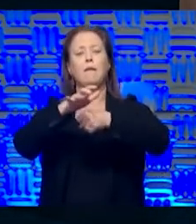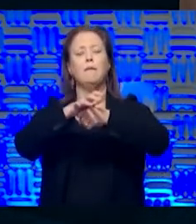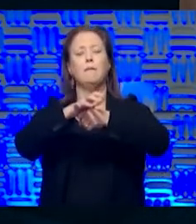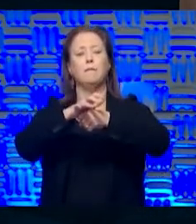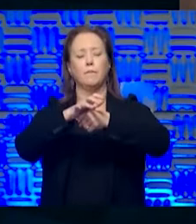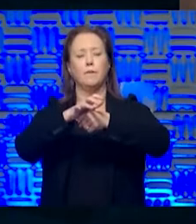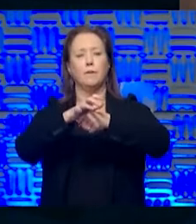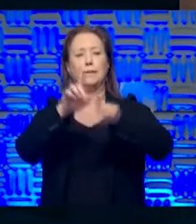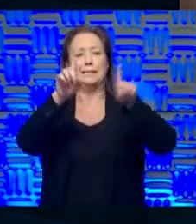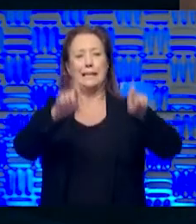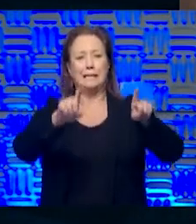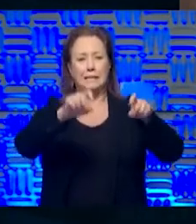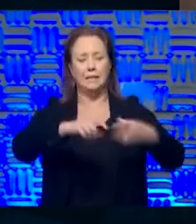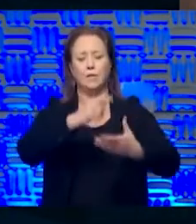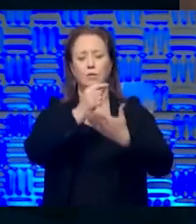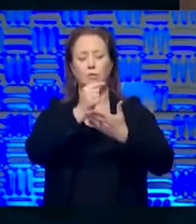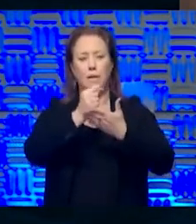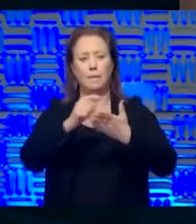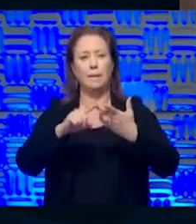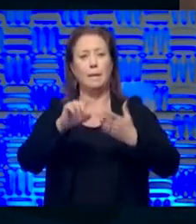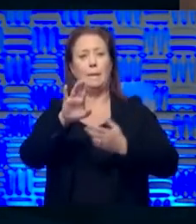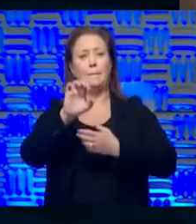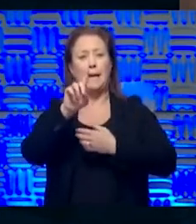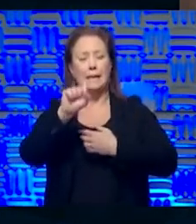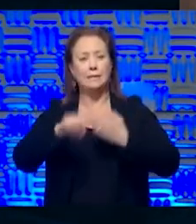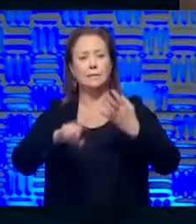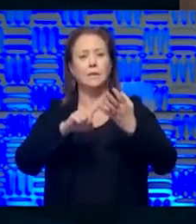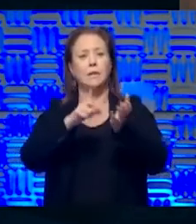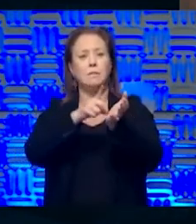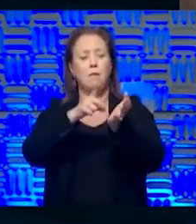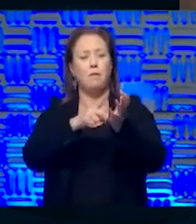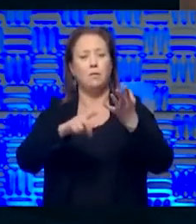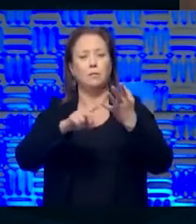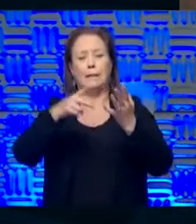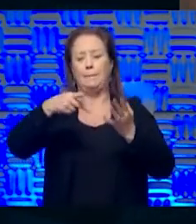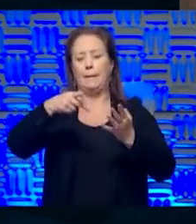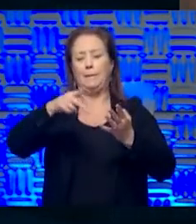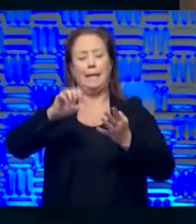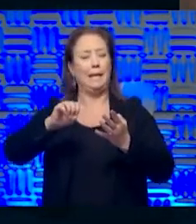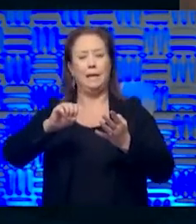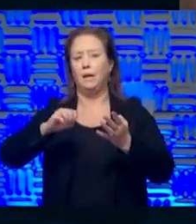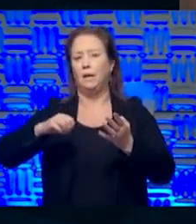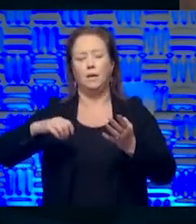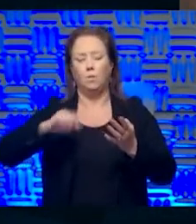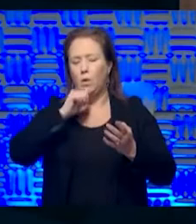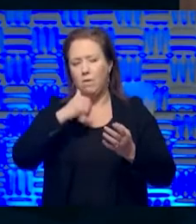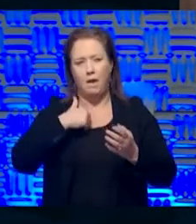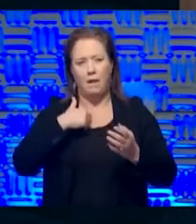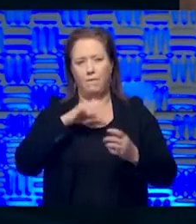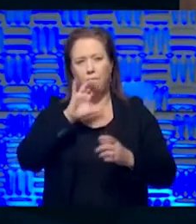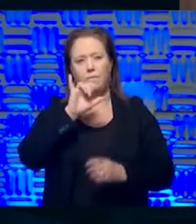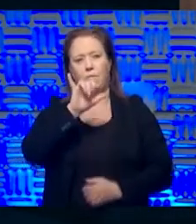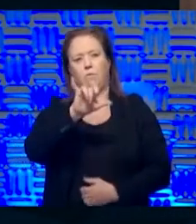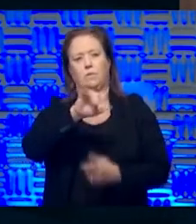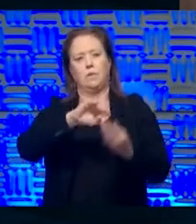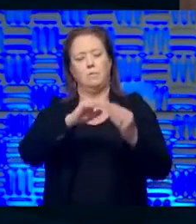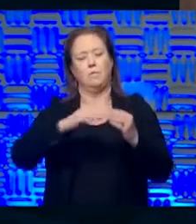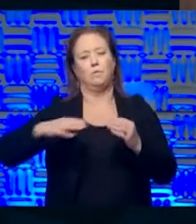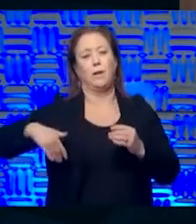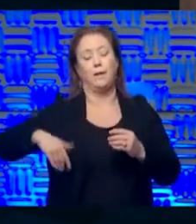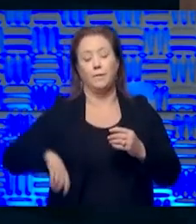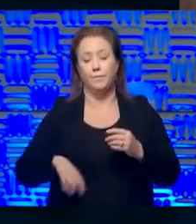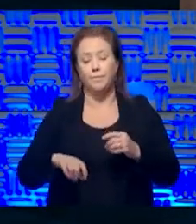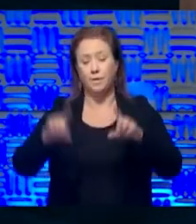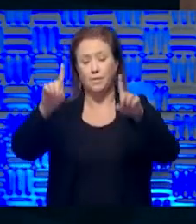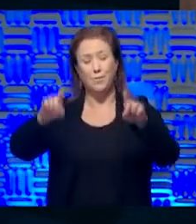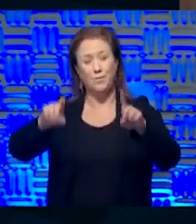testing, treatment, and bed space, caregivers, and PPE. We're not quite there yet. Number two, um, testing, uh, so that